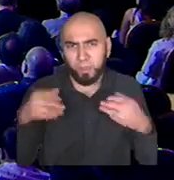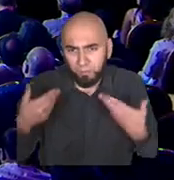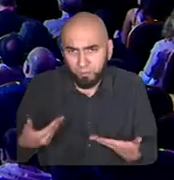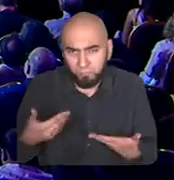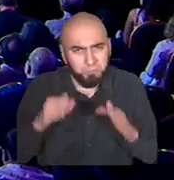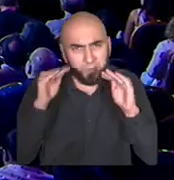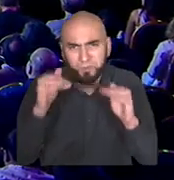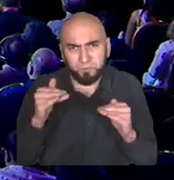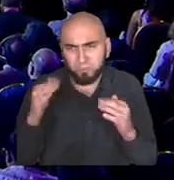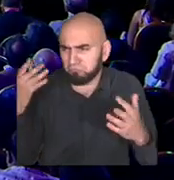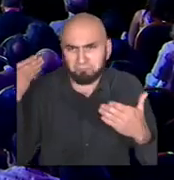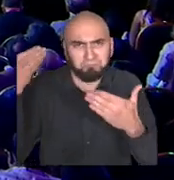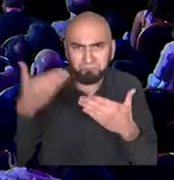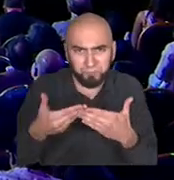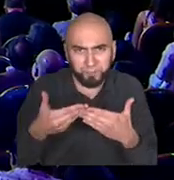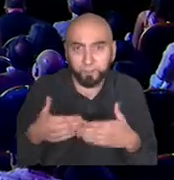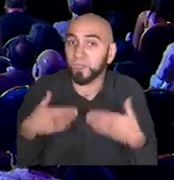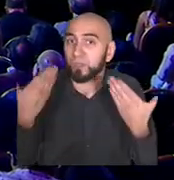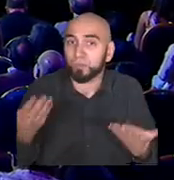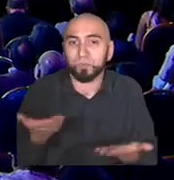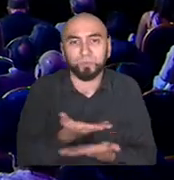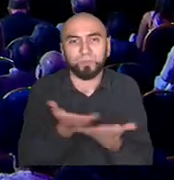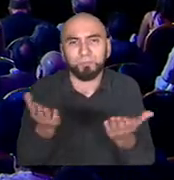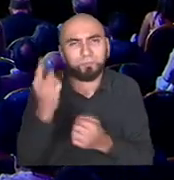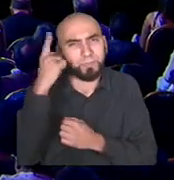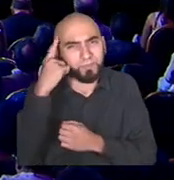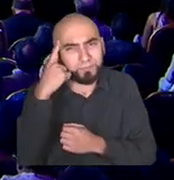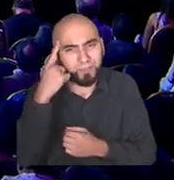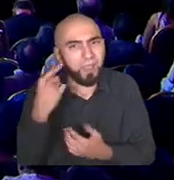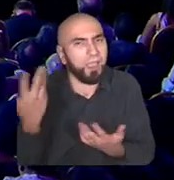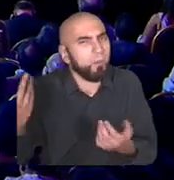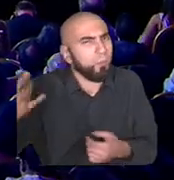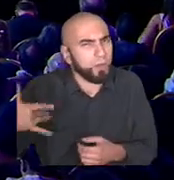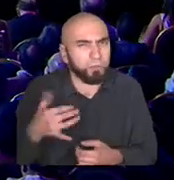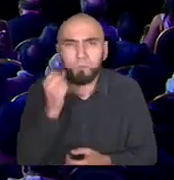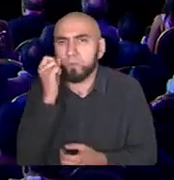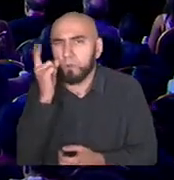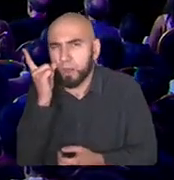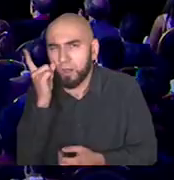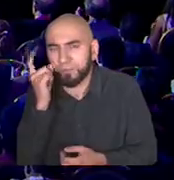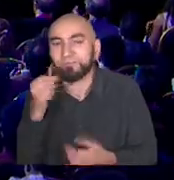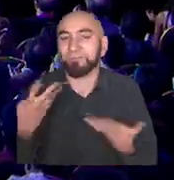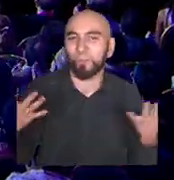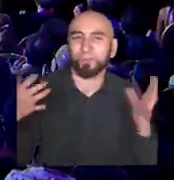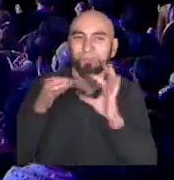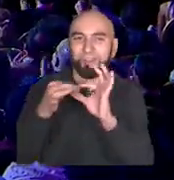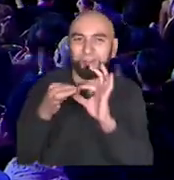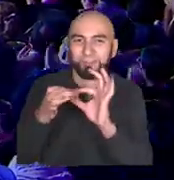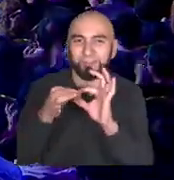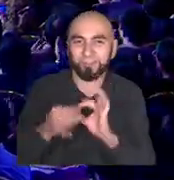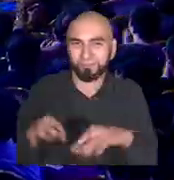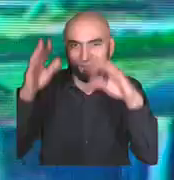So let's think about what really matters. Thank you so much. Thank you